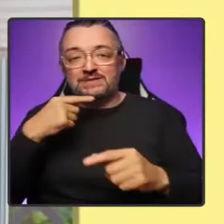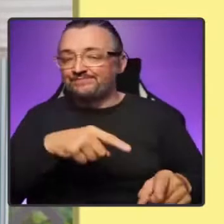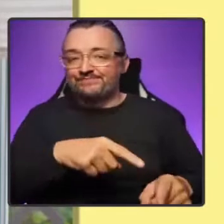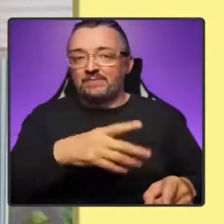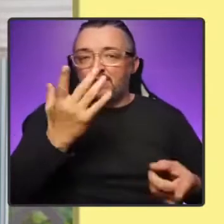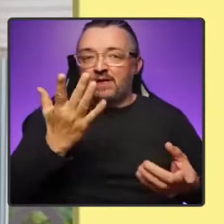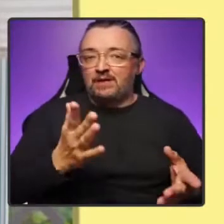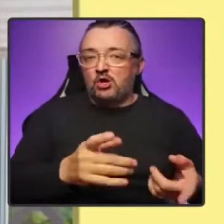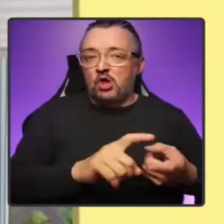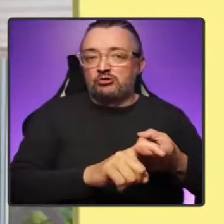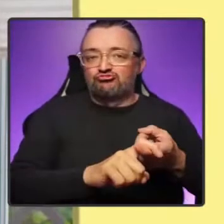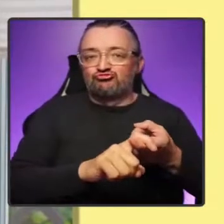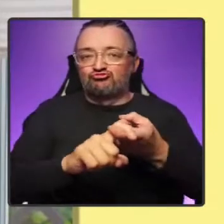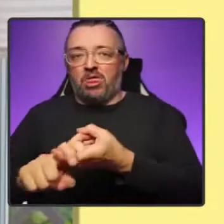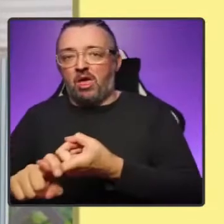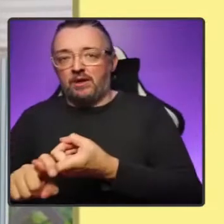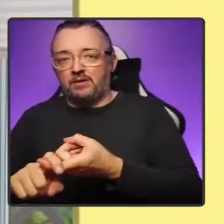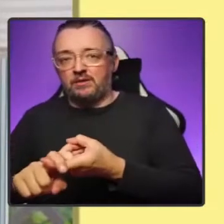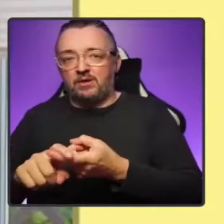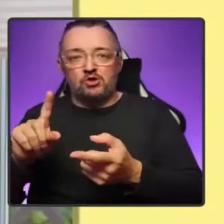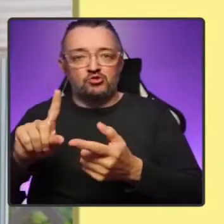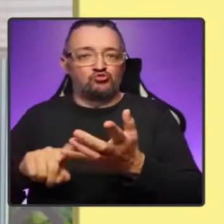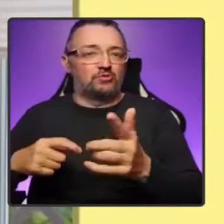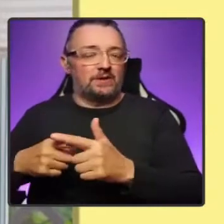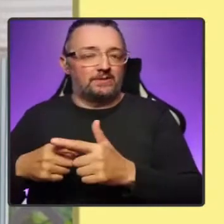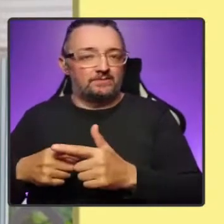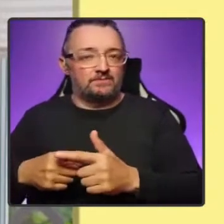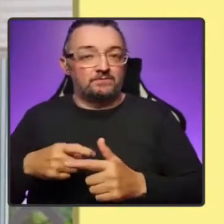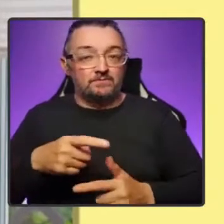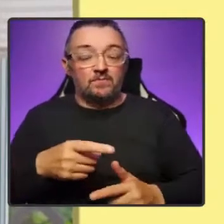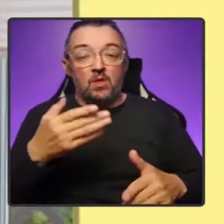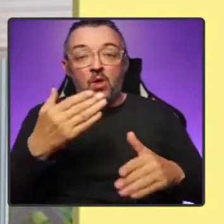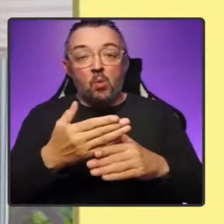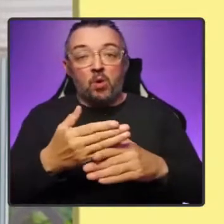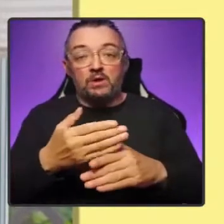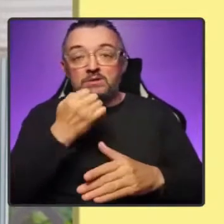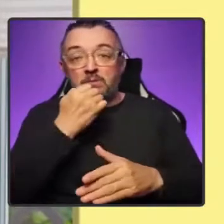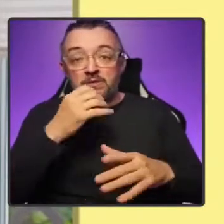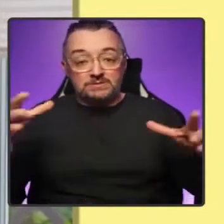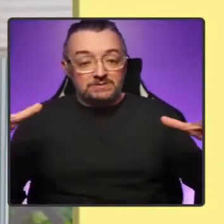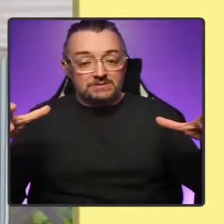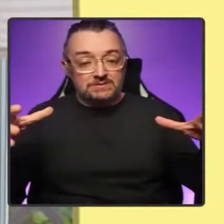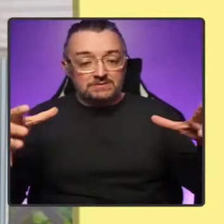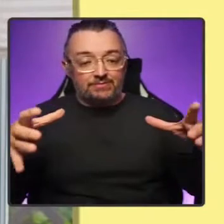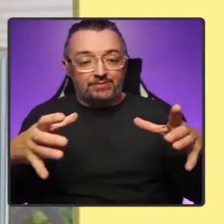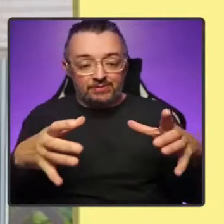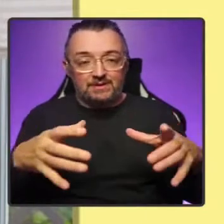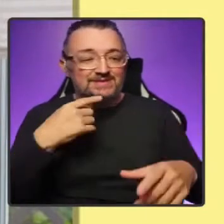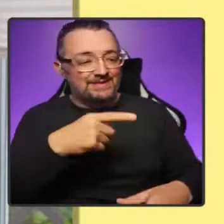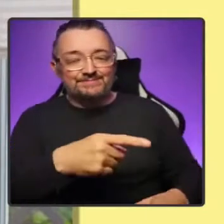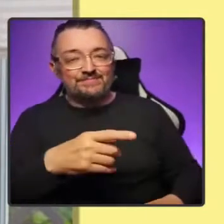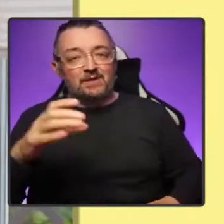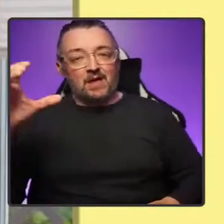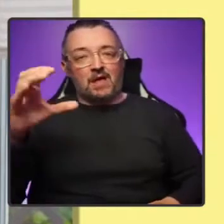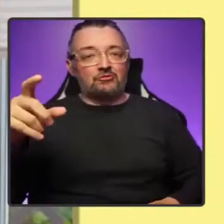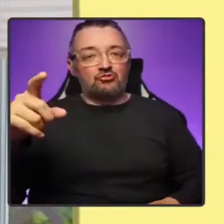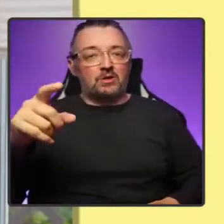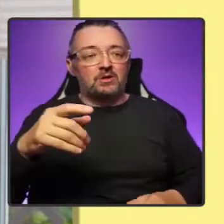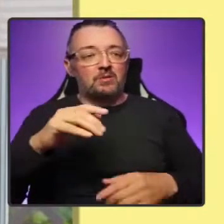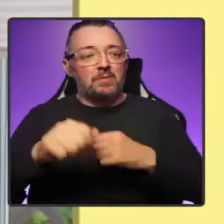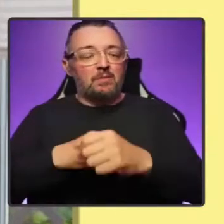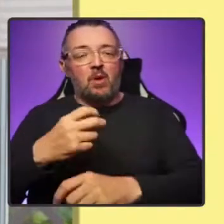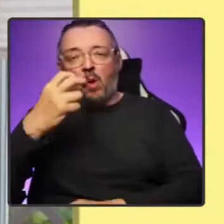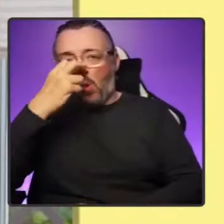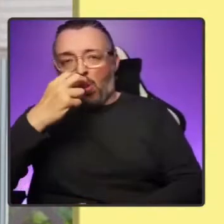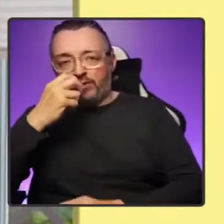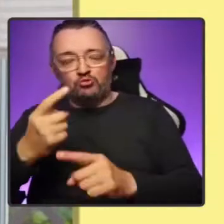rest of the UK. By causing our working population to fall, they'll say the country is ageing too fast. They